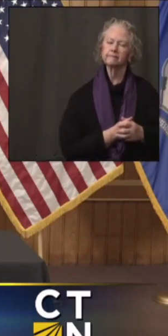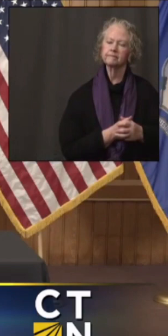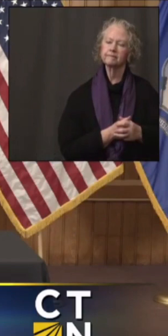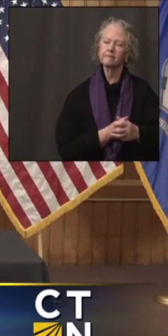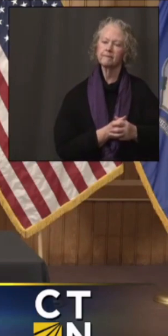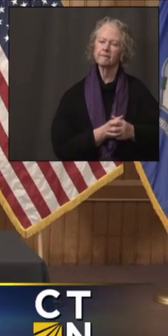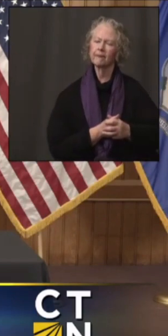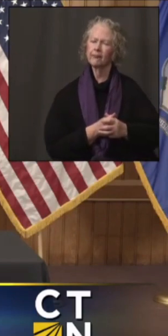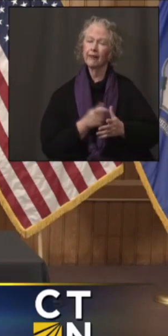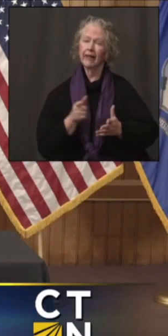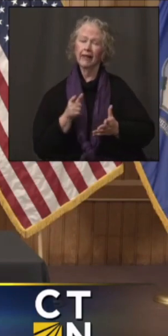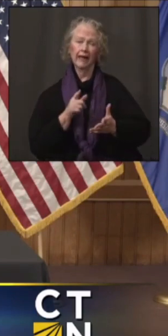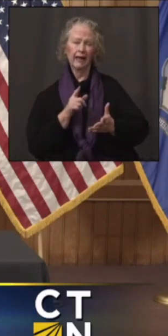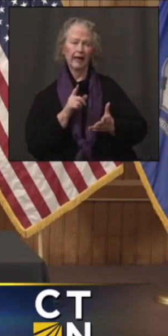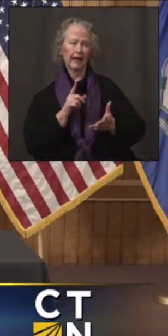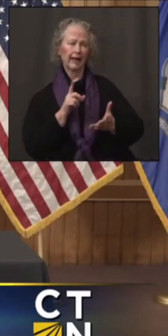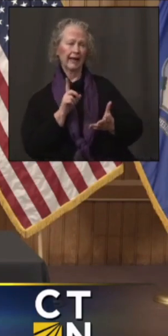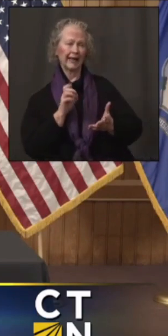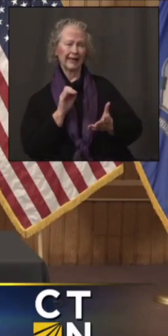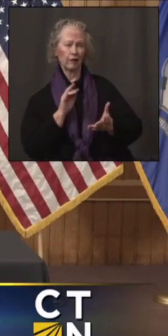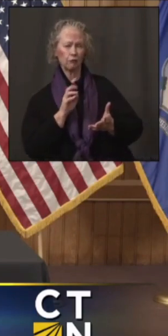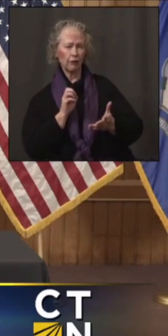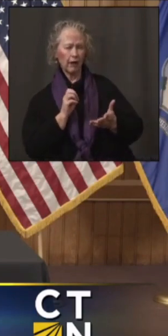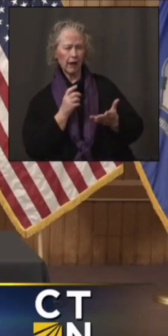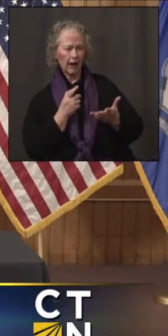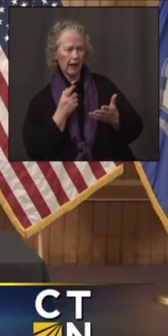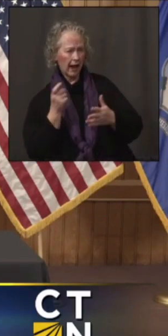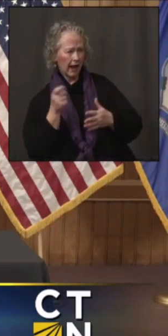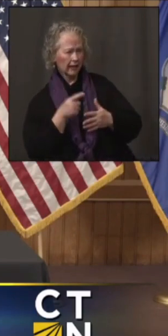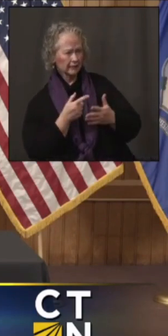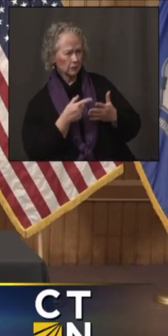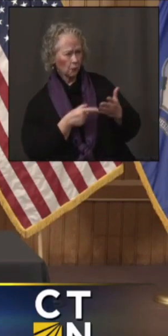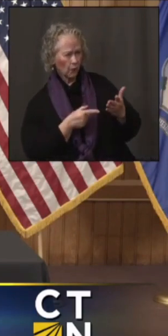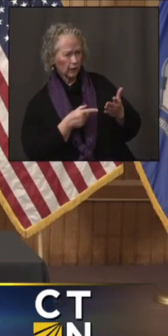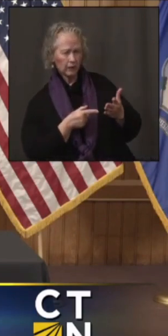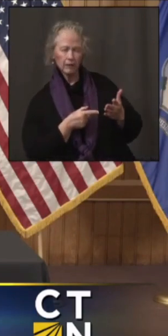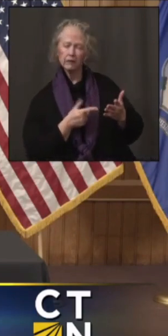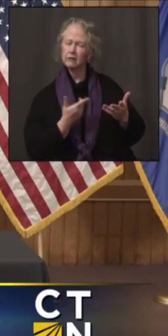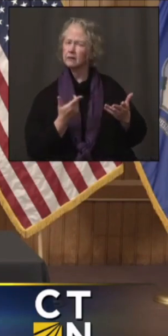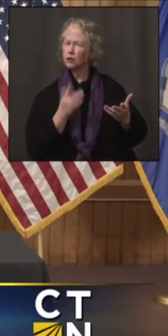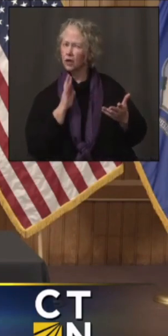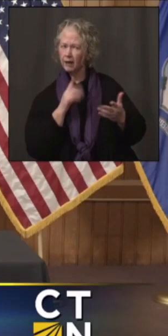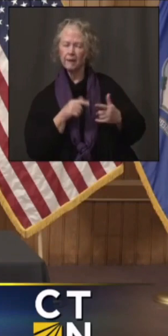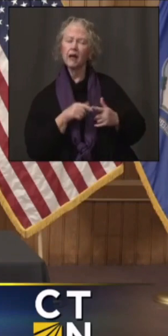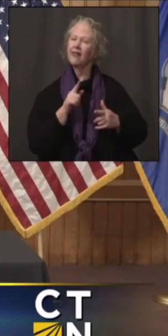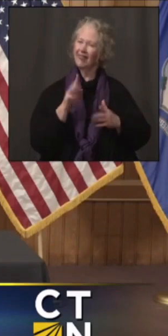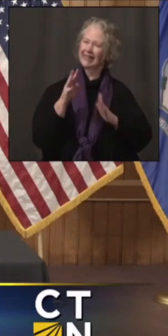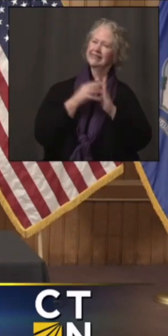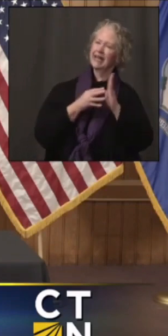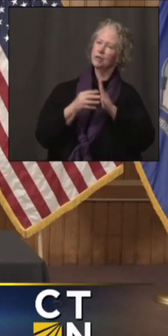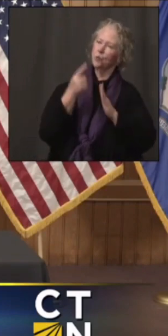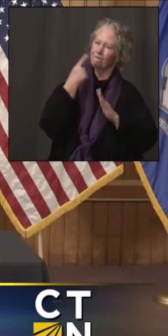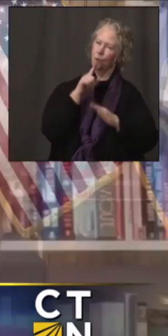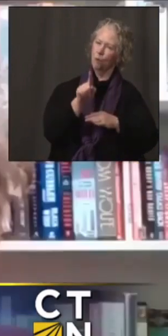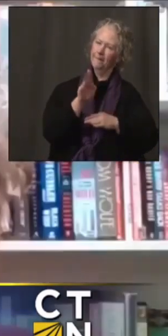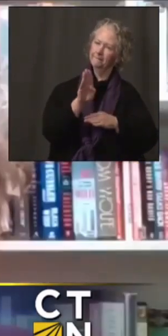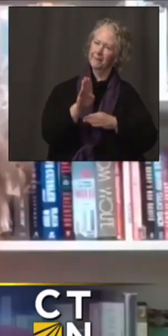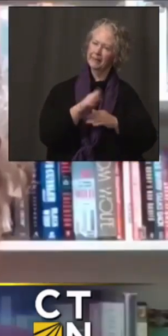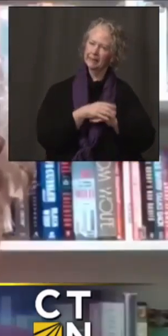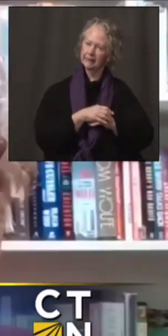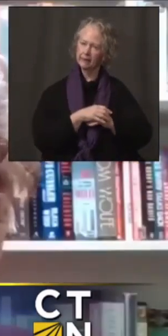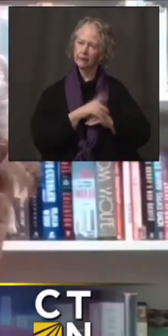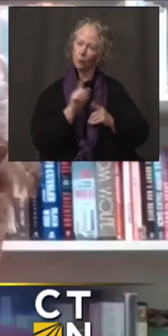Which information, Paul? Um, the, uh, the schedule for 1B, the timeline, I believe. Right.